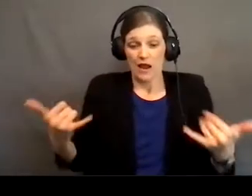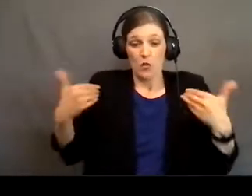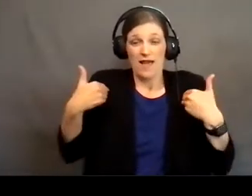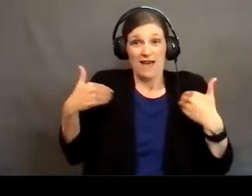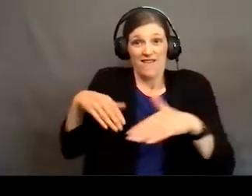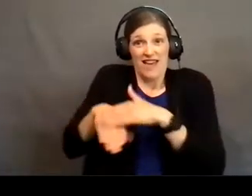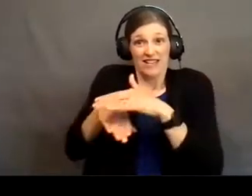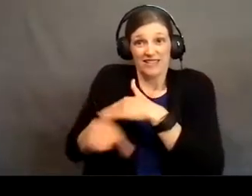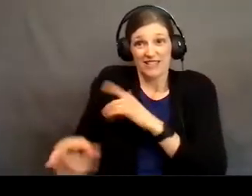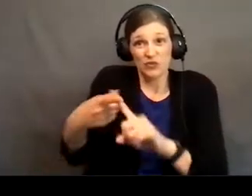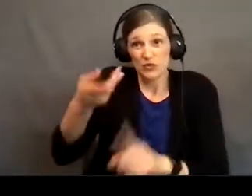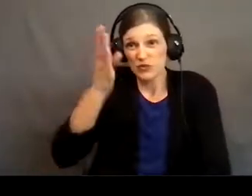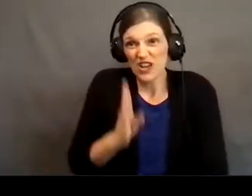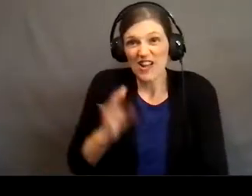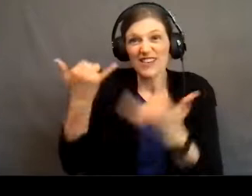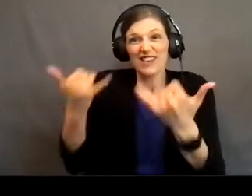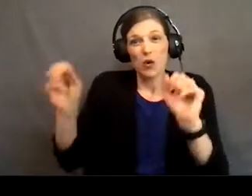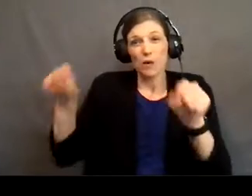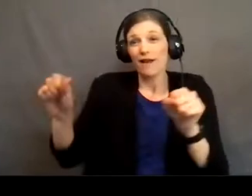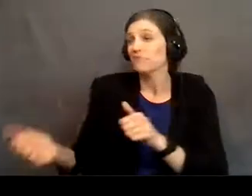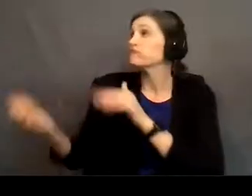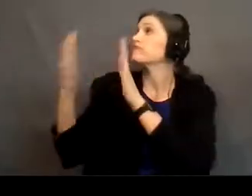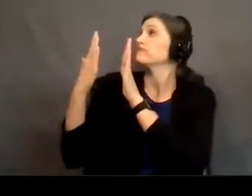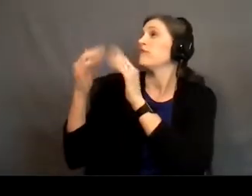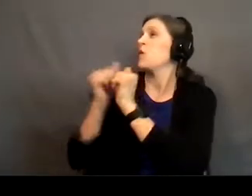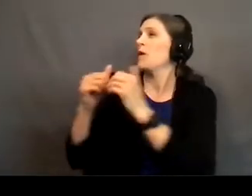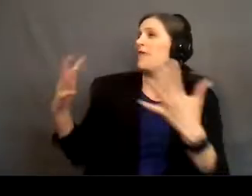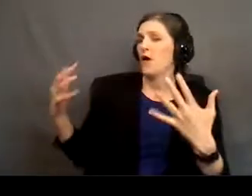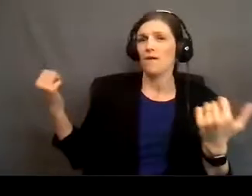God. Now we can come before Him without fear.